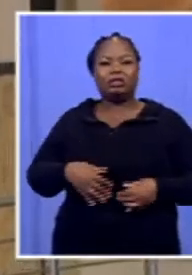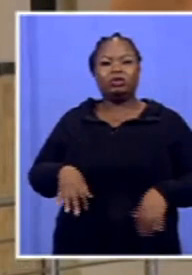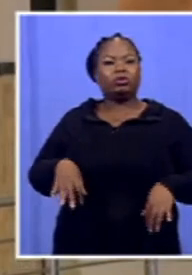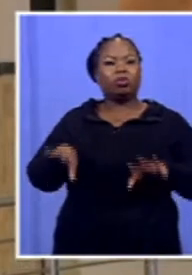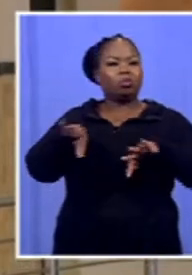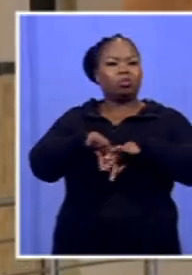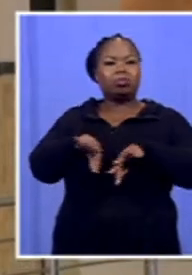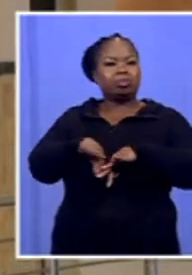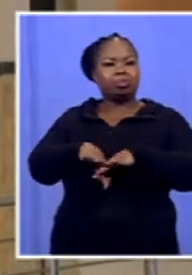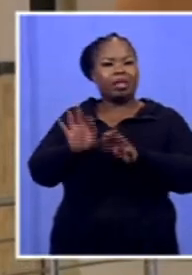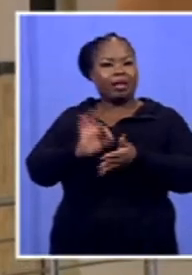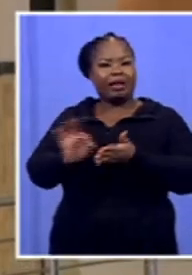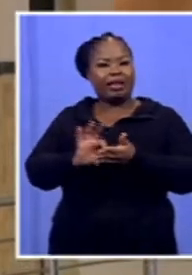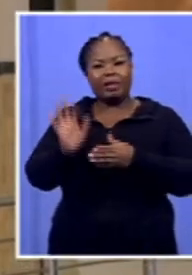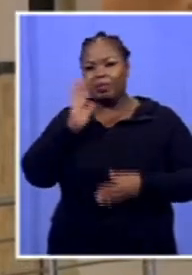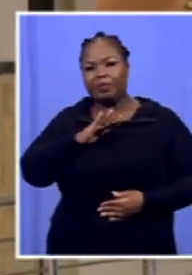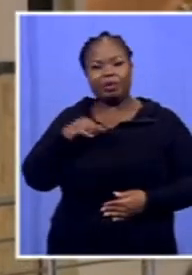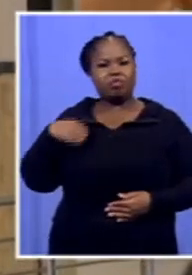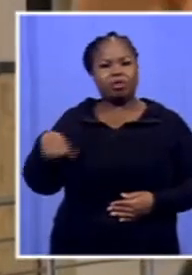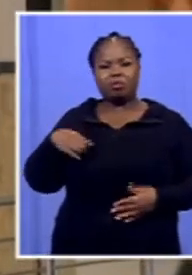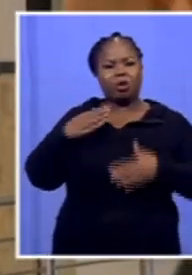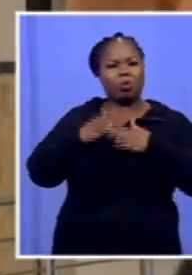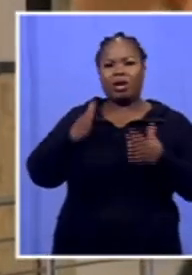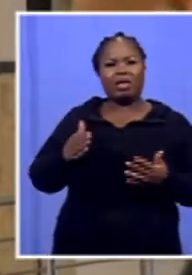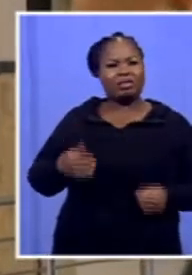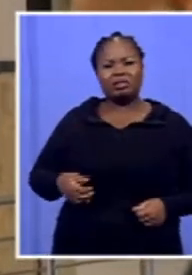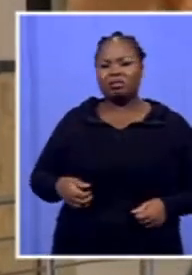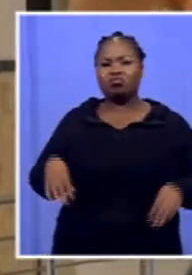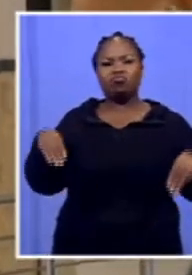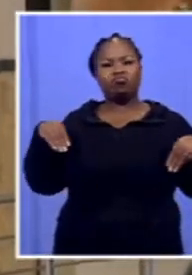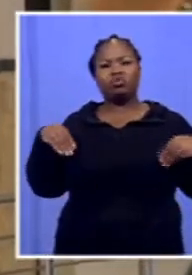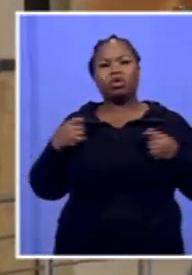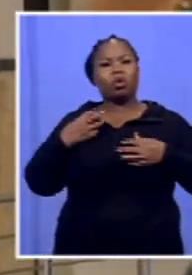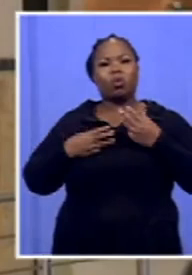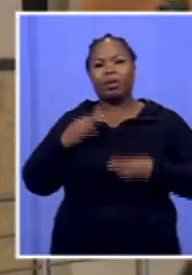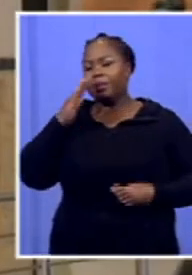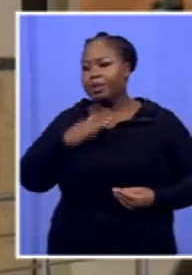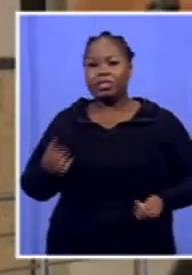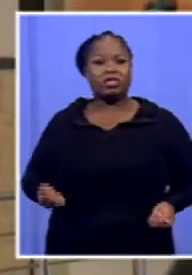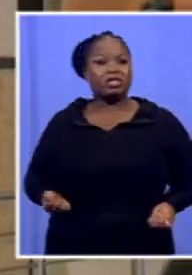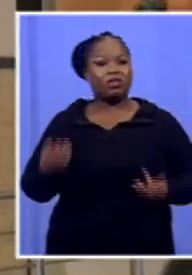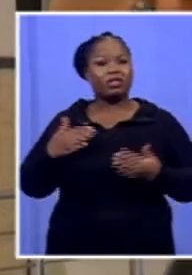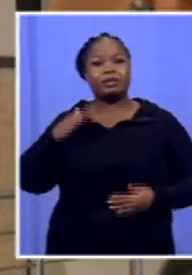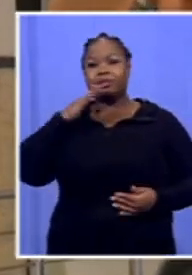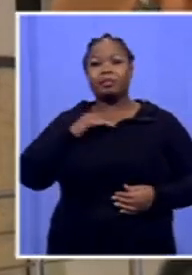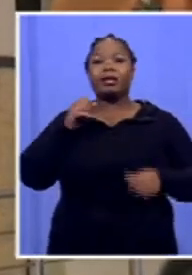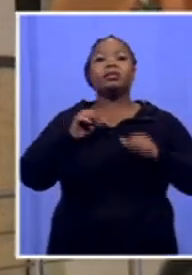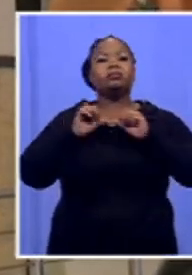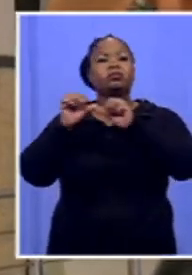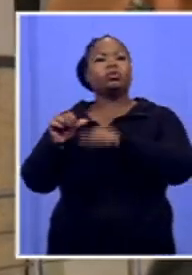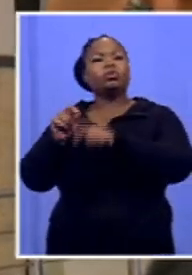People are not working. The municipal workers are not working. So services are not provided to the community. And these are ratepayers. People are paying